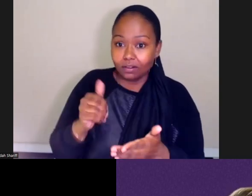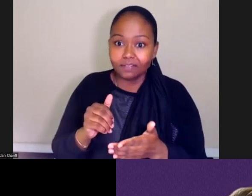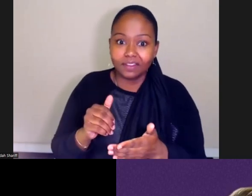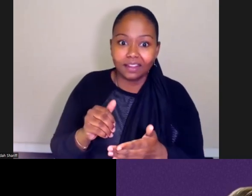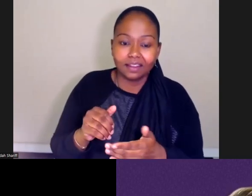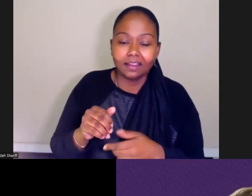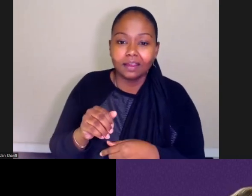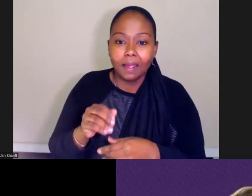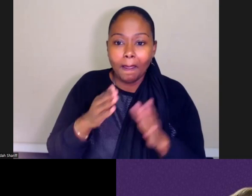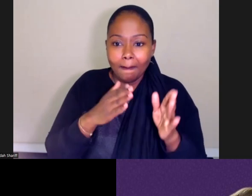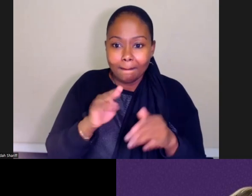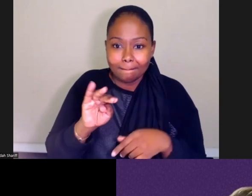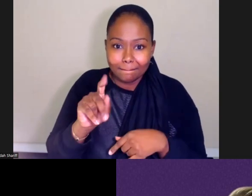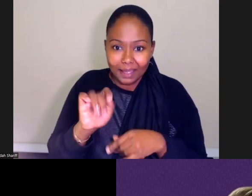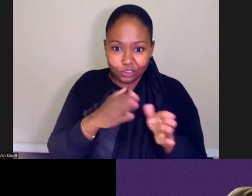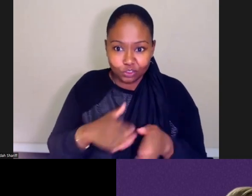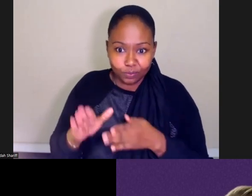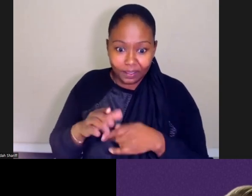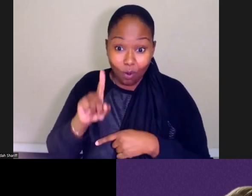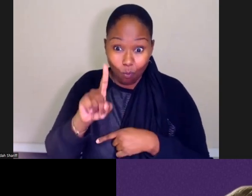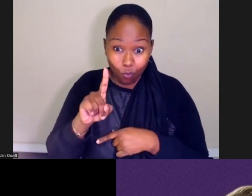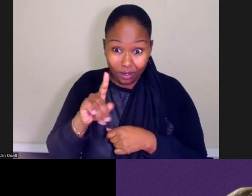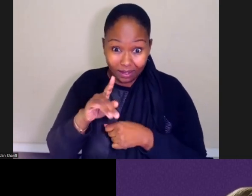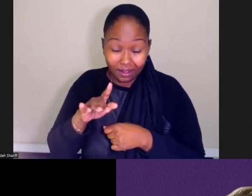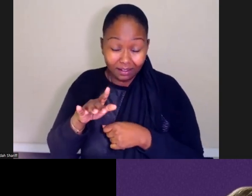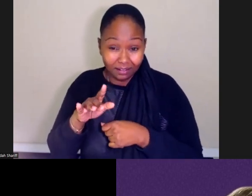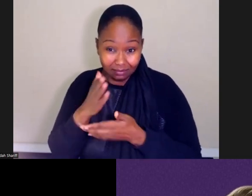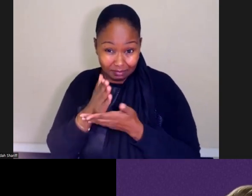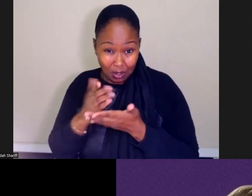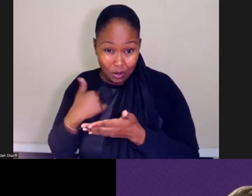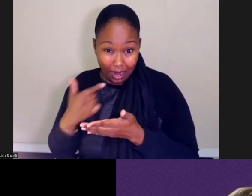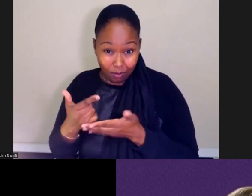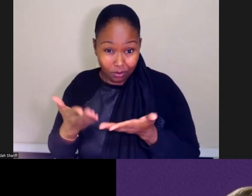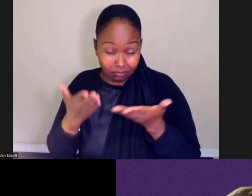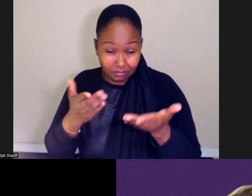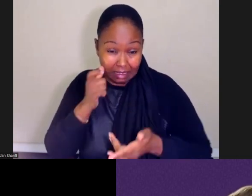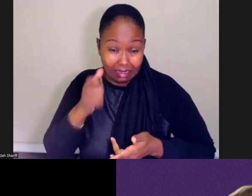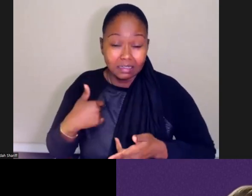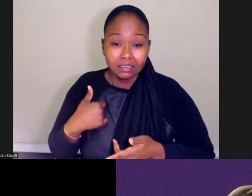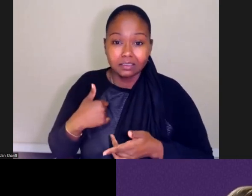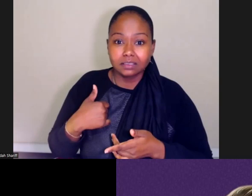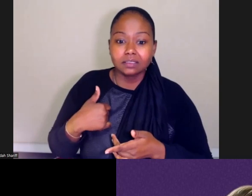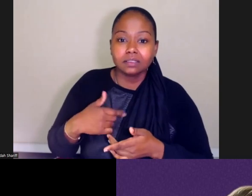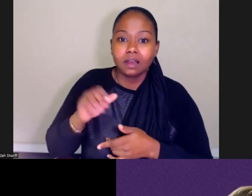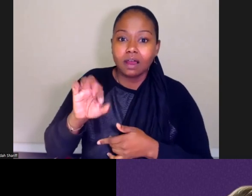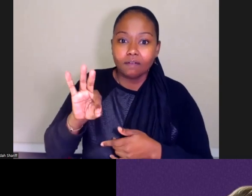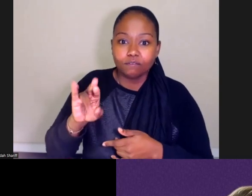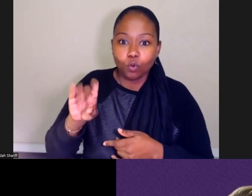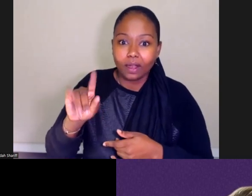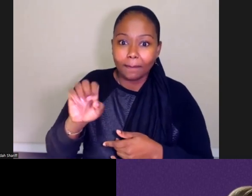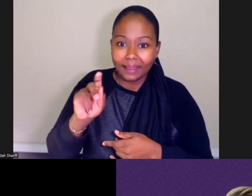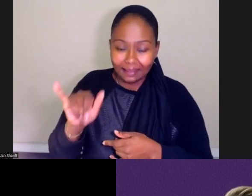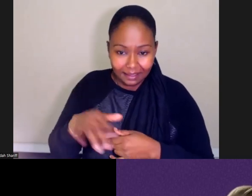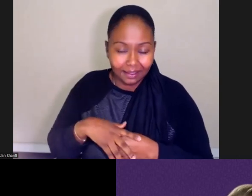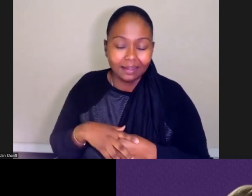I think the one area that calls out for highlight is affordability. Our advocates time and time again talk about